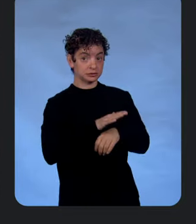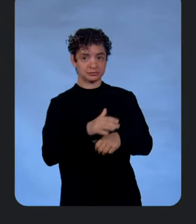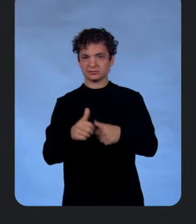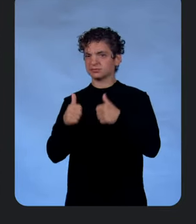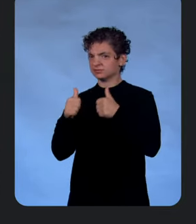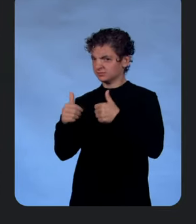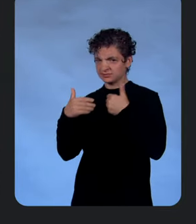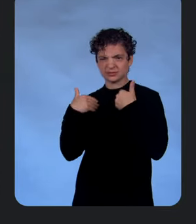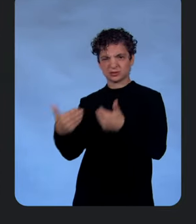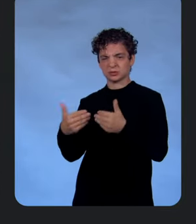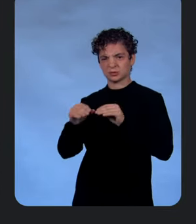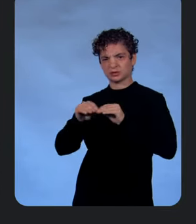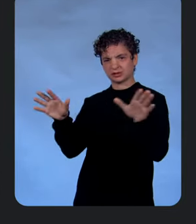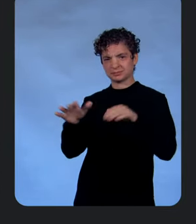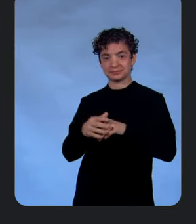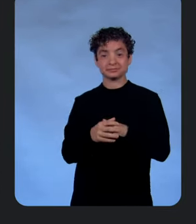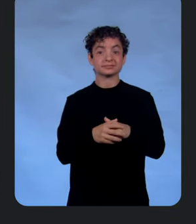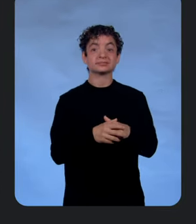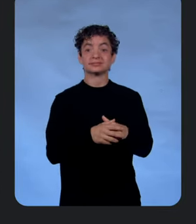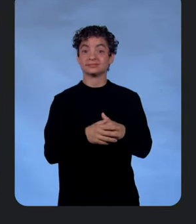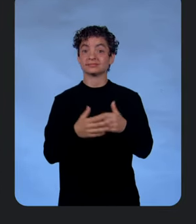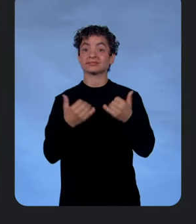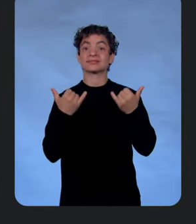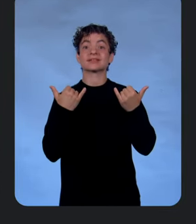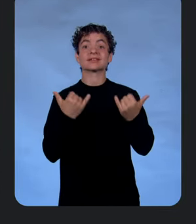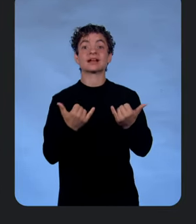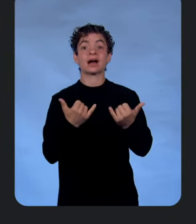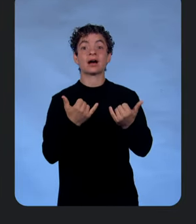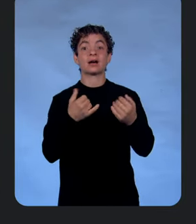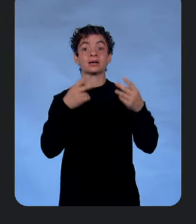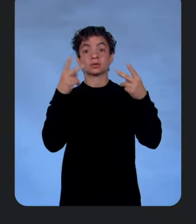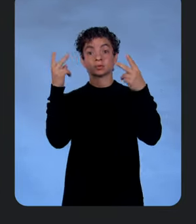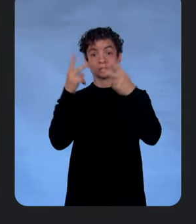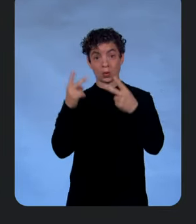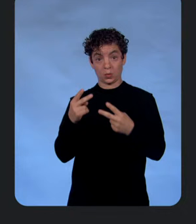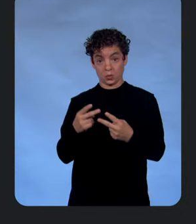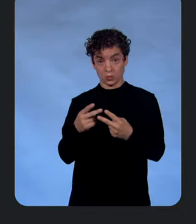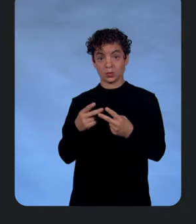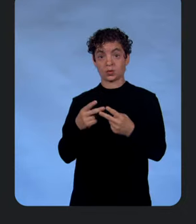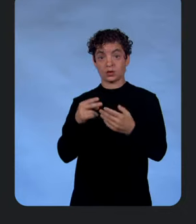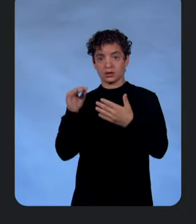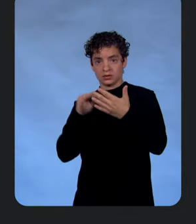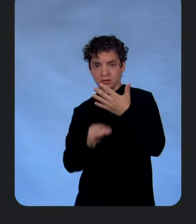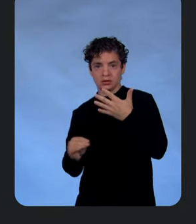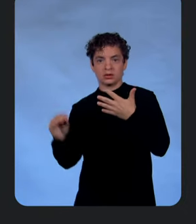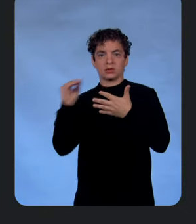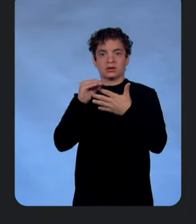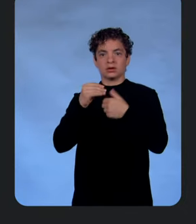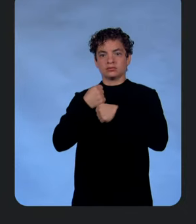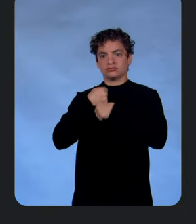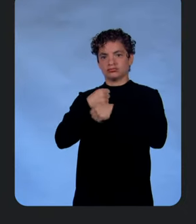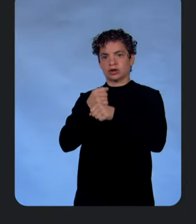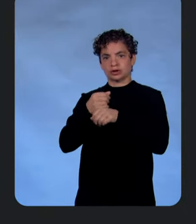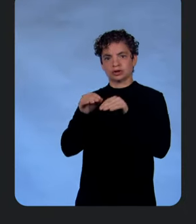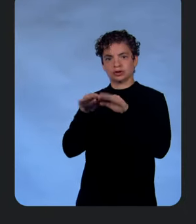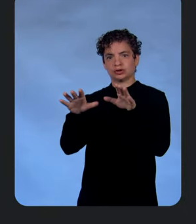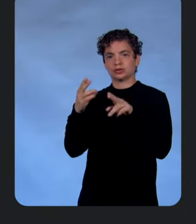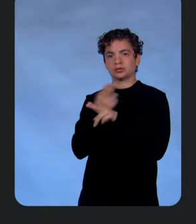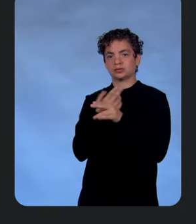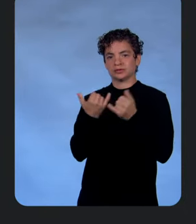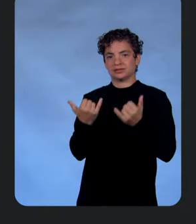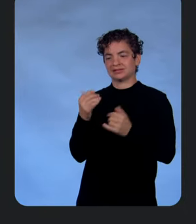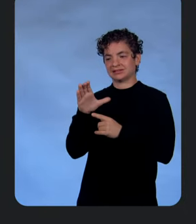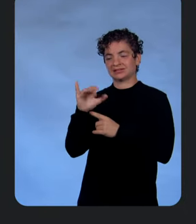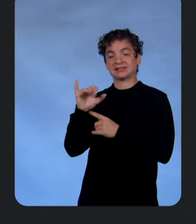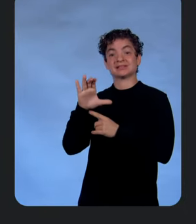like I said, we're just going to take the code and we're going to push it into production using our existing CICD system. So we're using